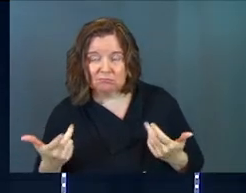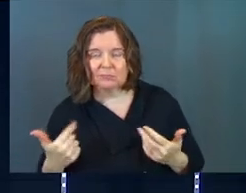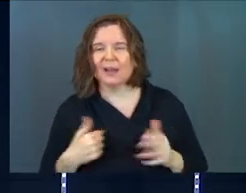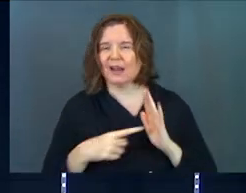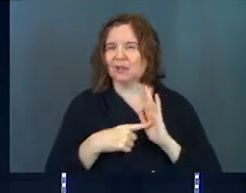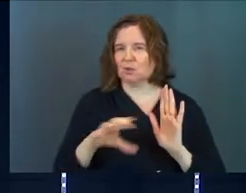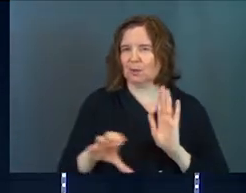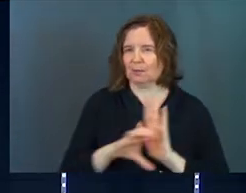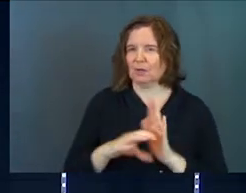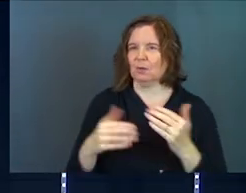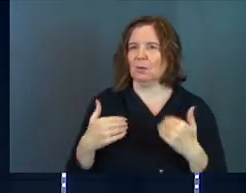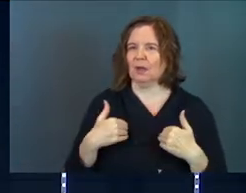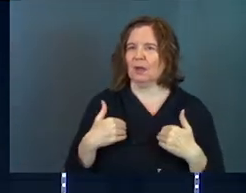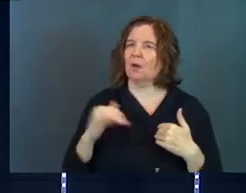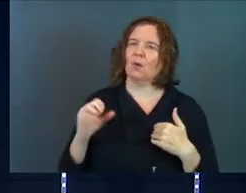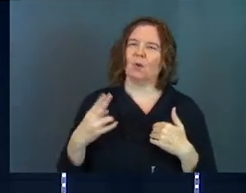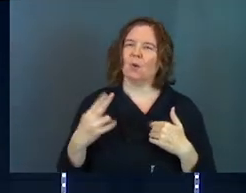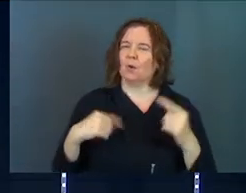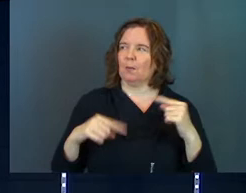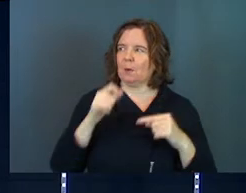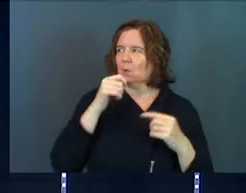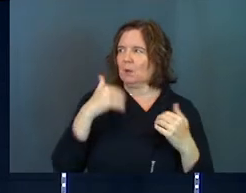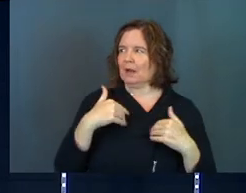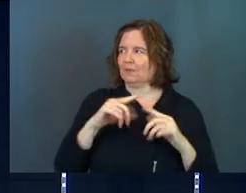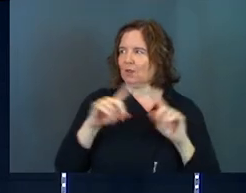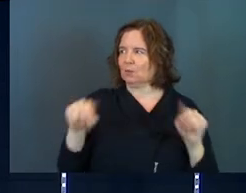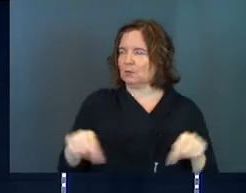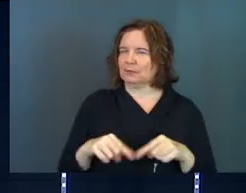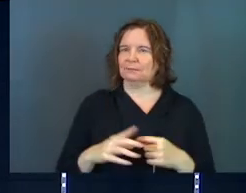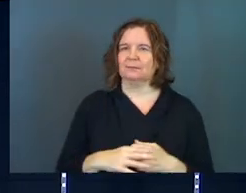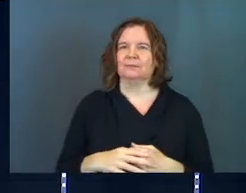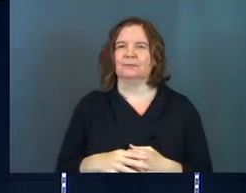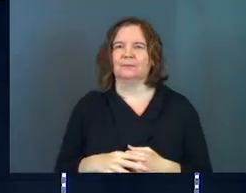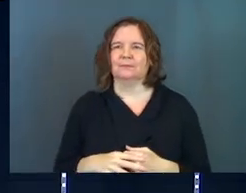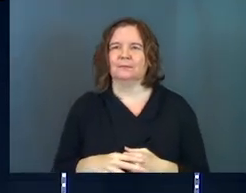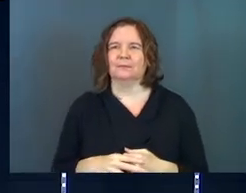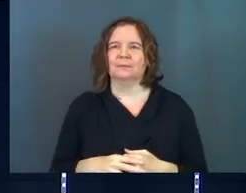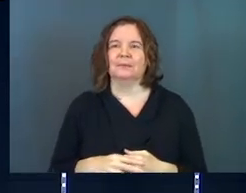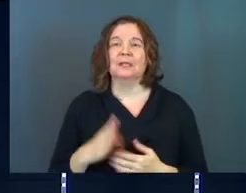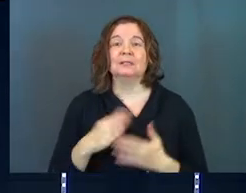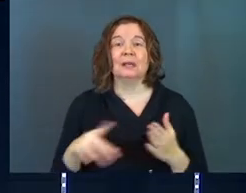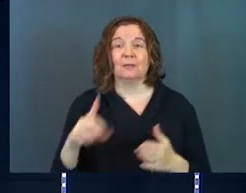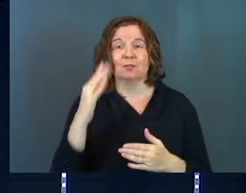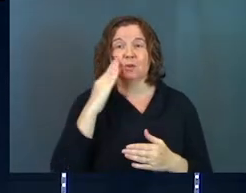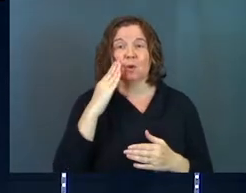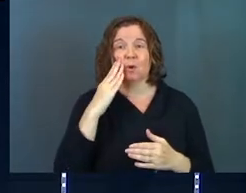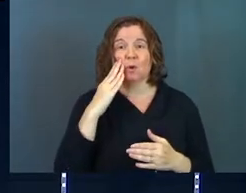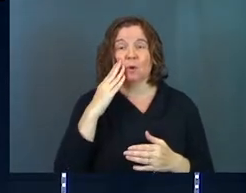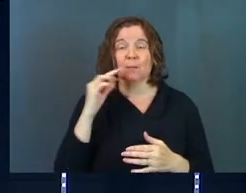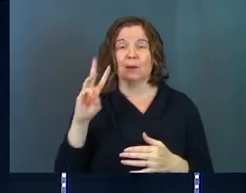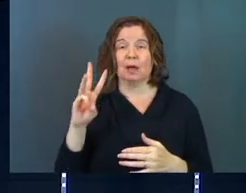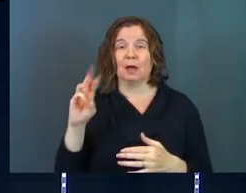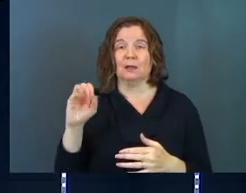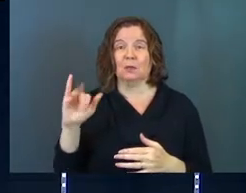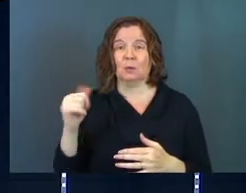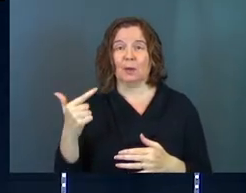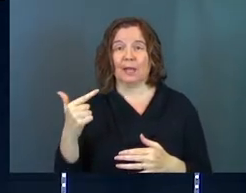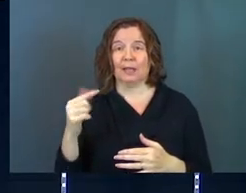I'll show you a picture here. We've got it on. Oh, maybe we won't have it on the screen. Some of you guys know about the Wailing Wall.